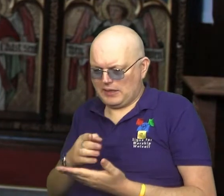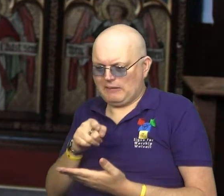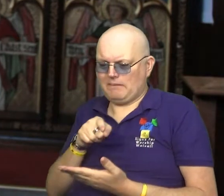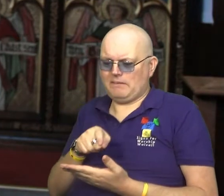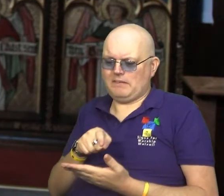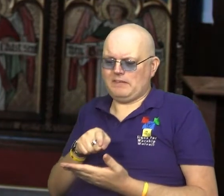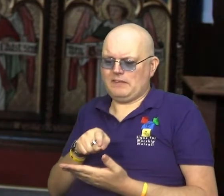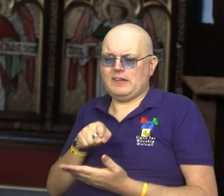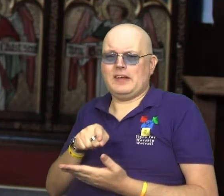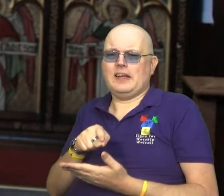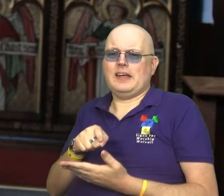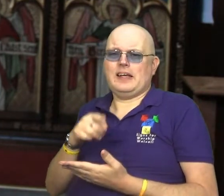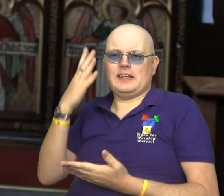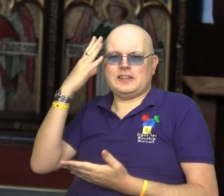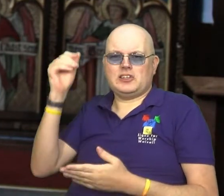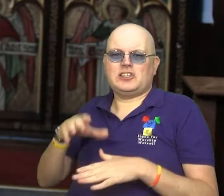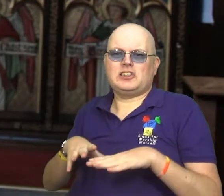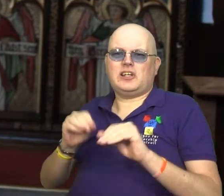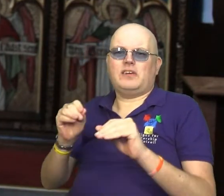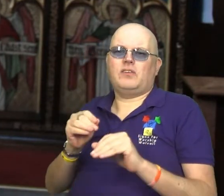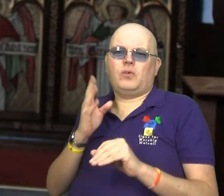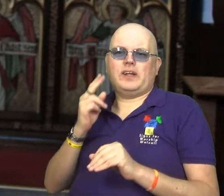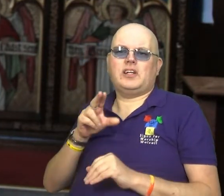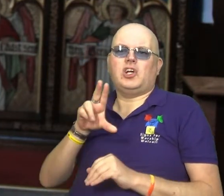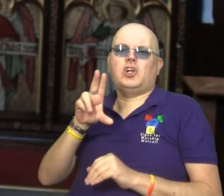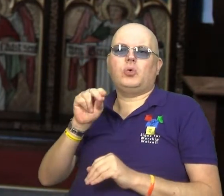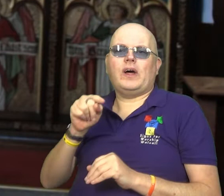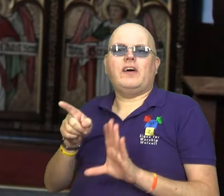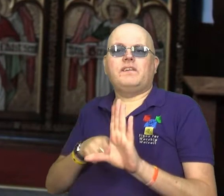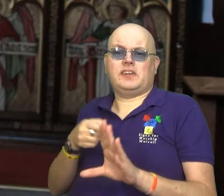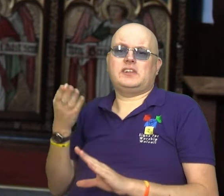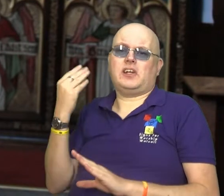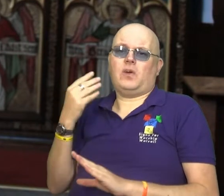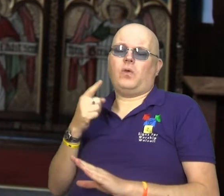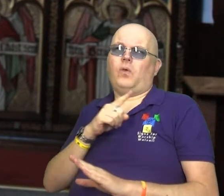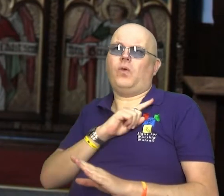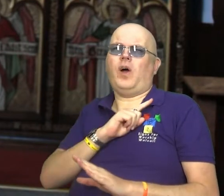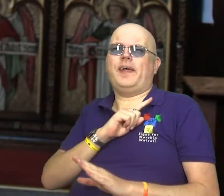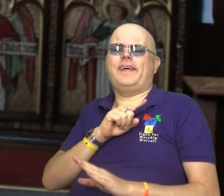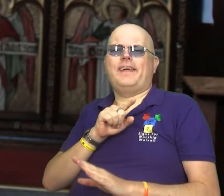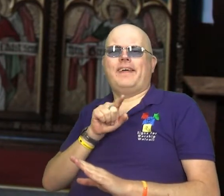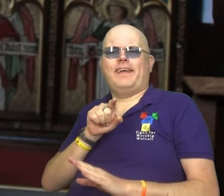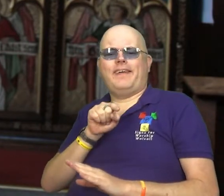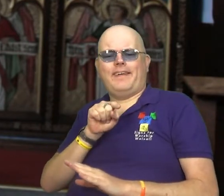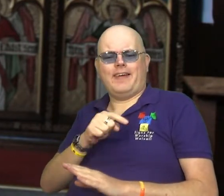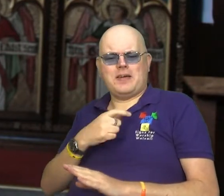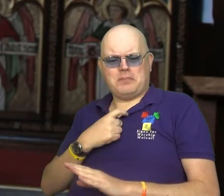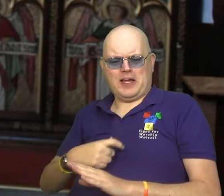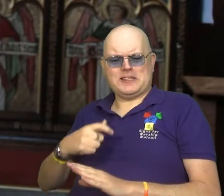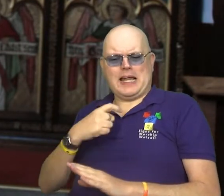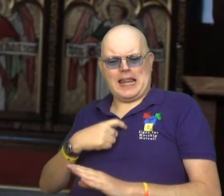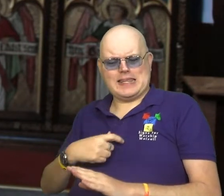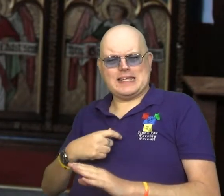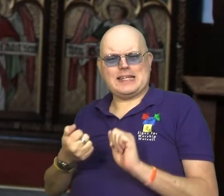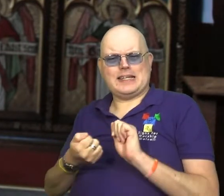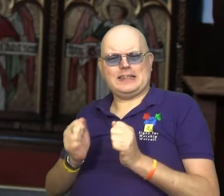that her dementia started 12 years ago, because of the changes that happened